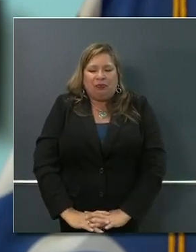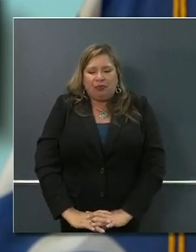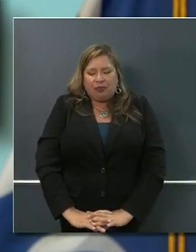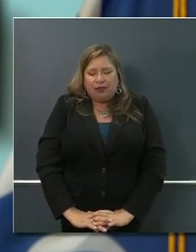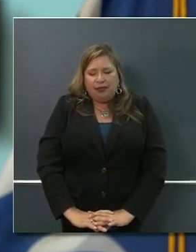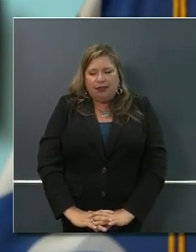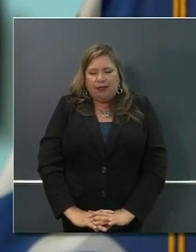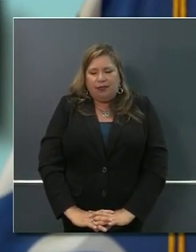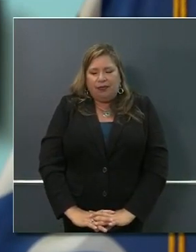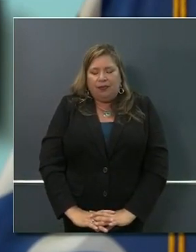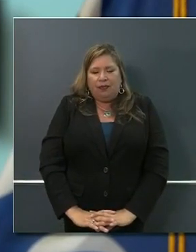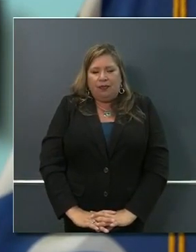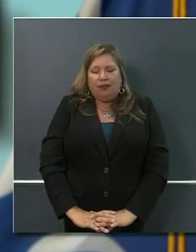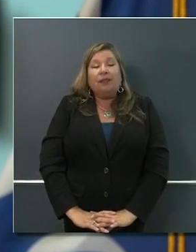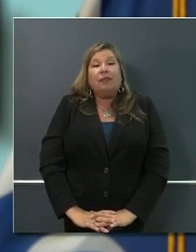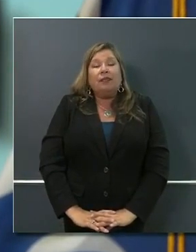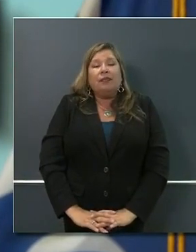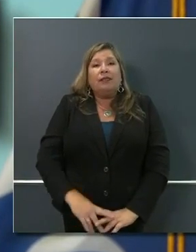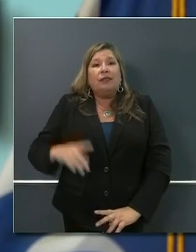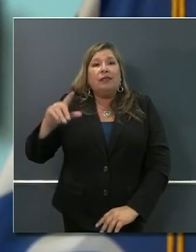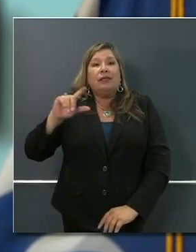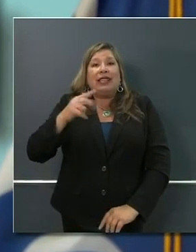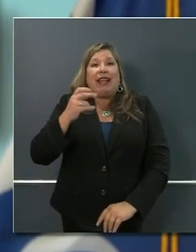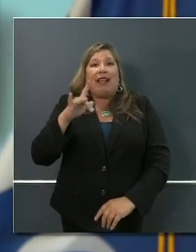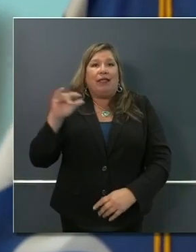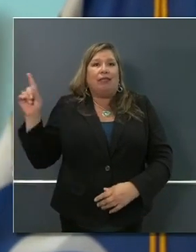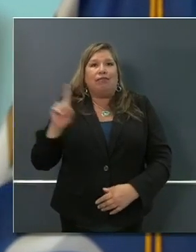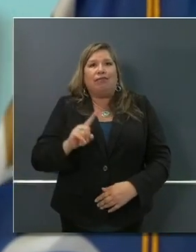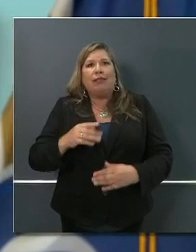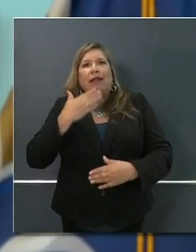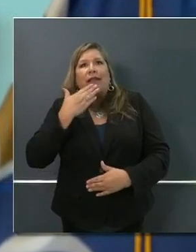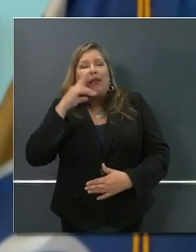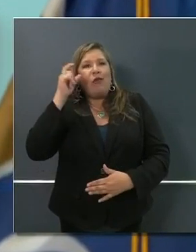Thank you, Governor. And, again, as always, thank you for the question.